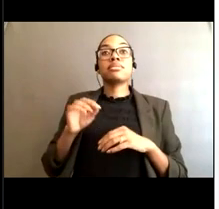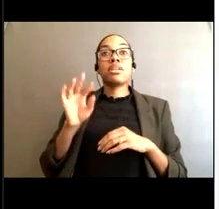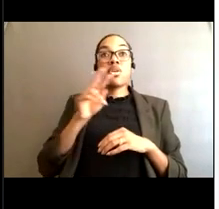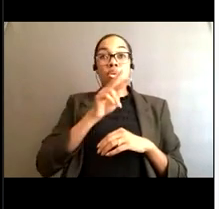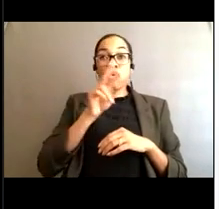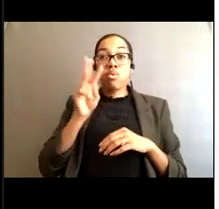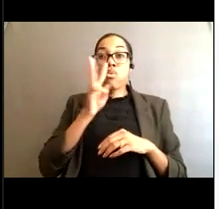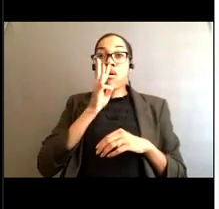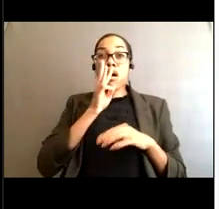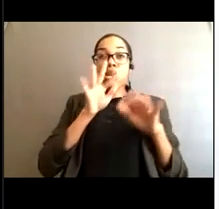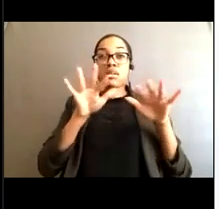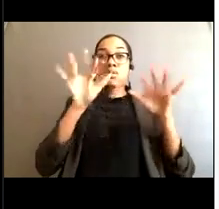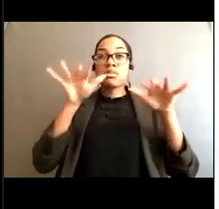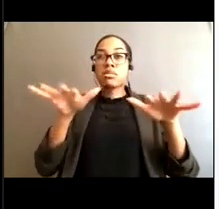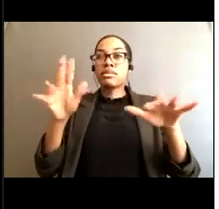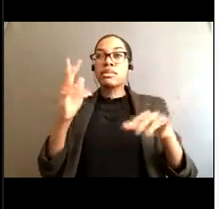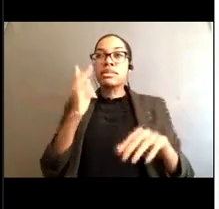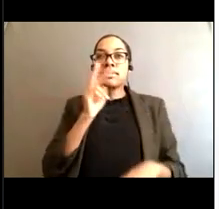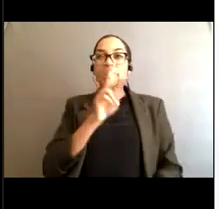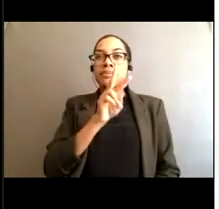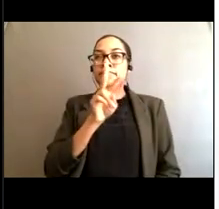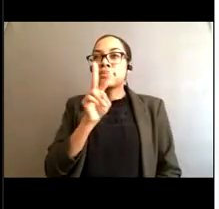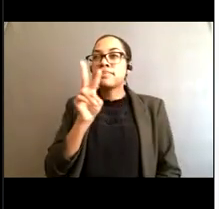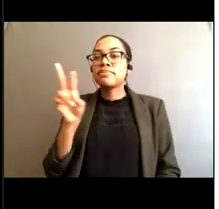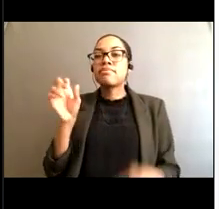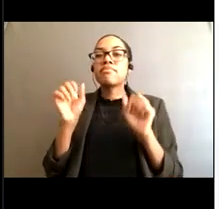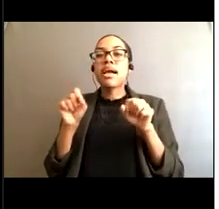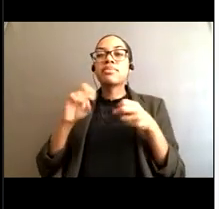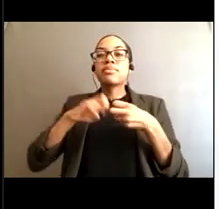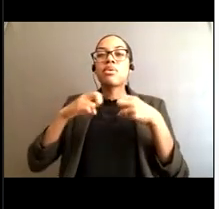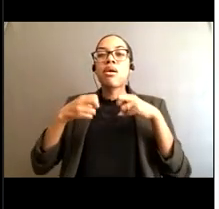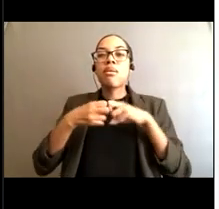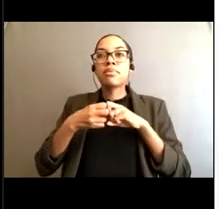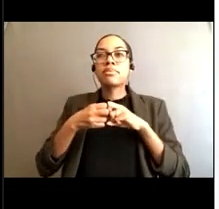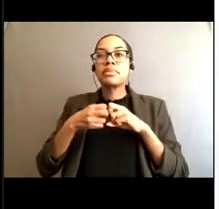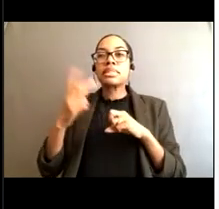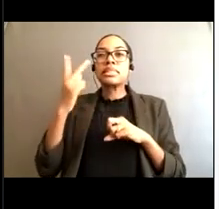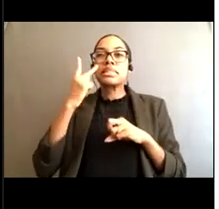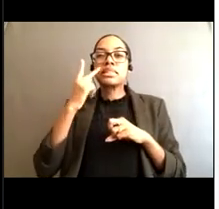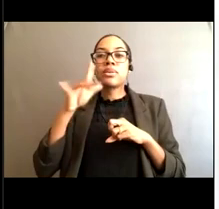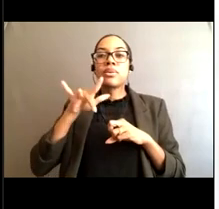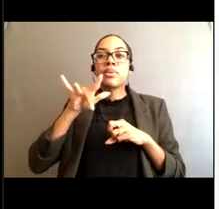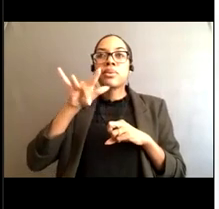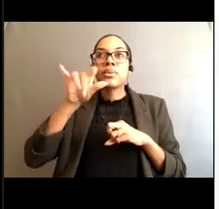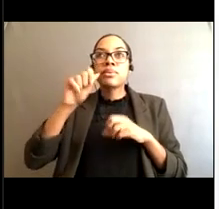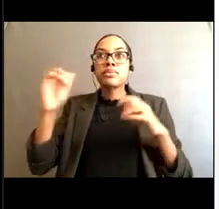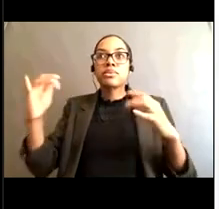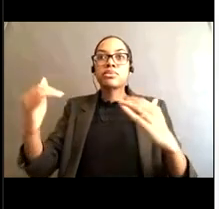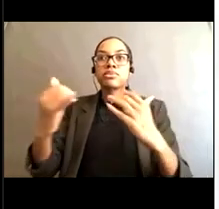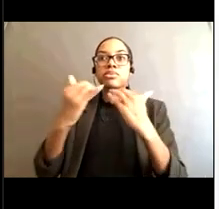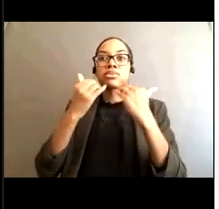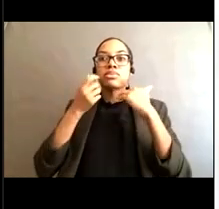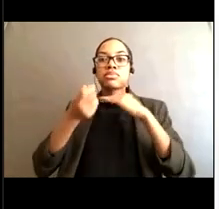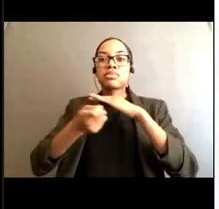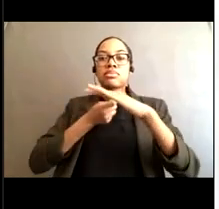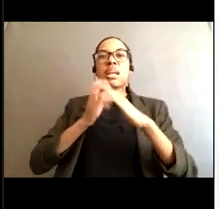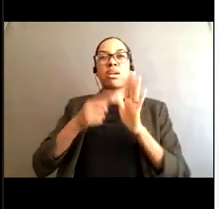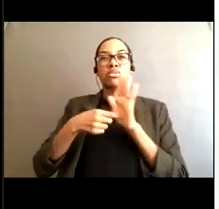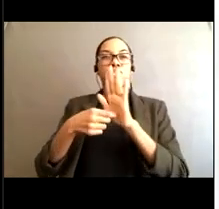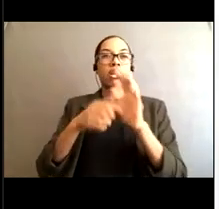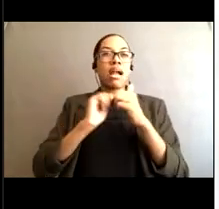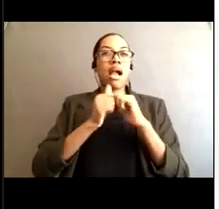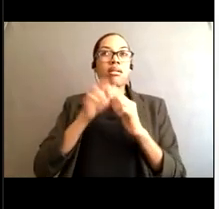where potential problems could be where the rip currents might lie. So we're going to share some tips here